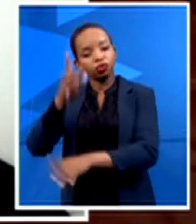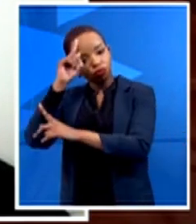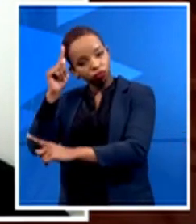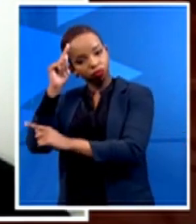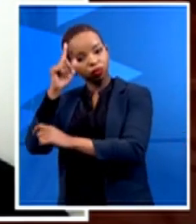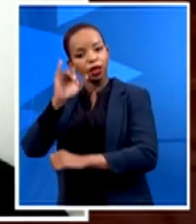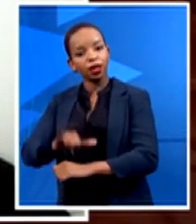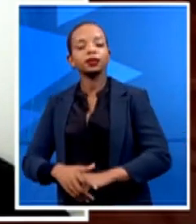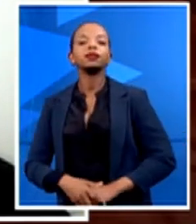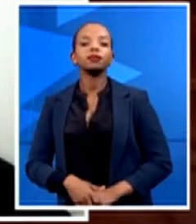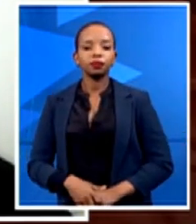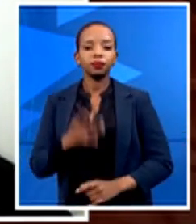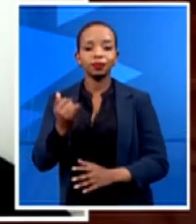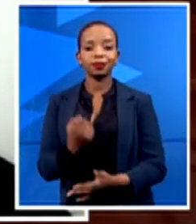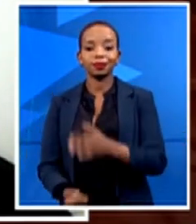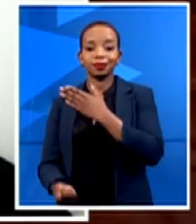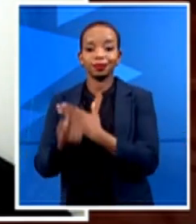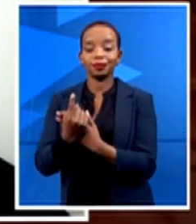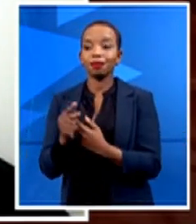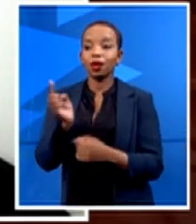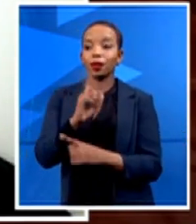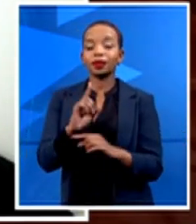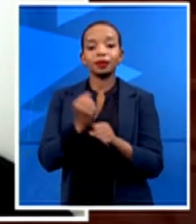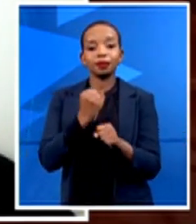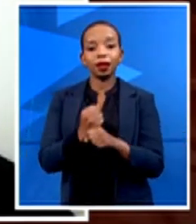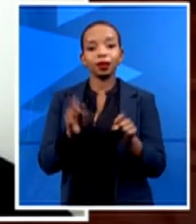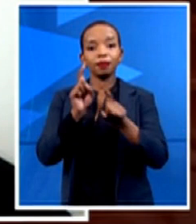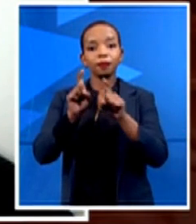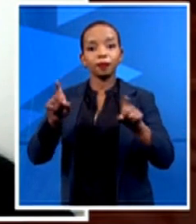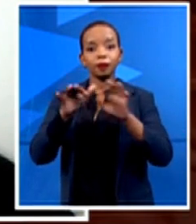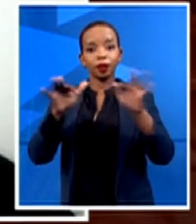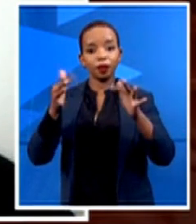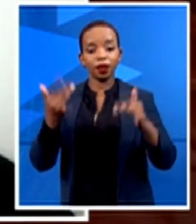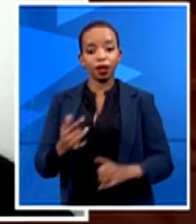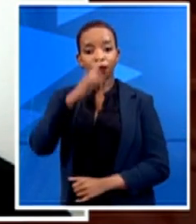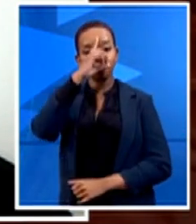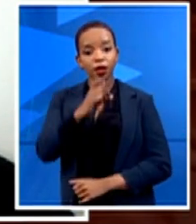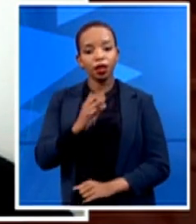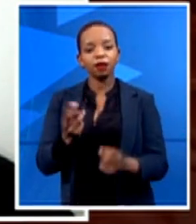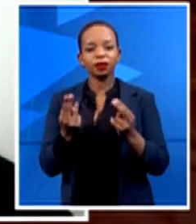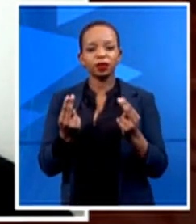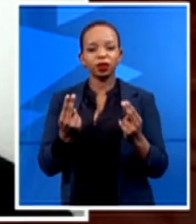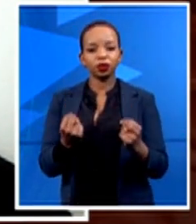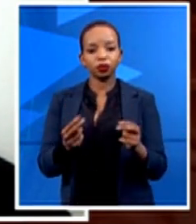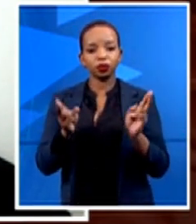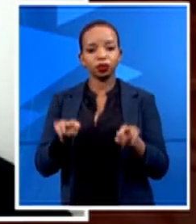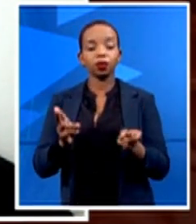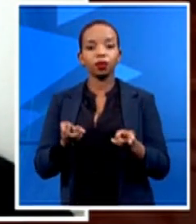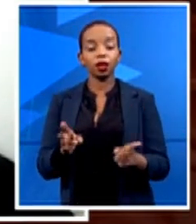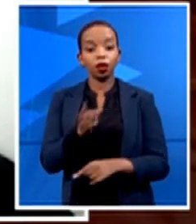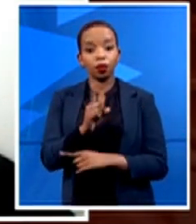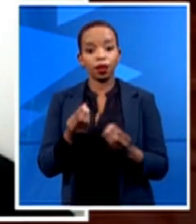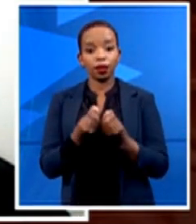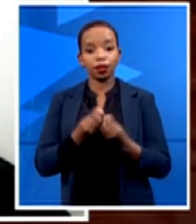has termed the new normal. You know, what we knew is never going to be the same.